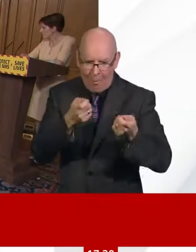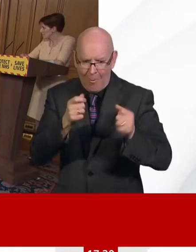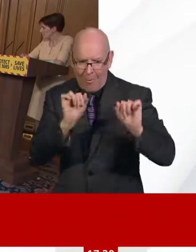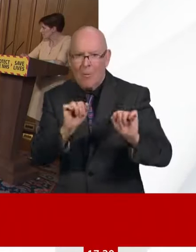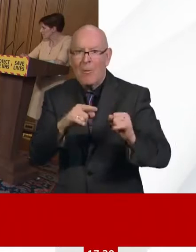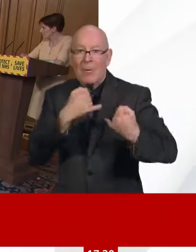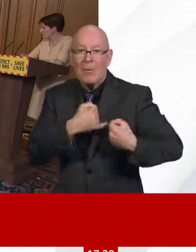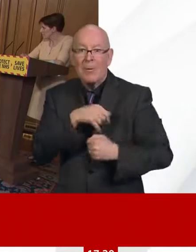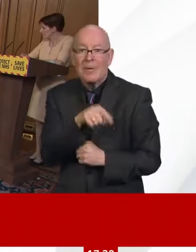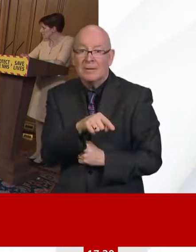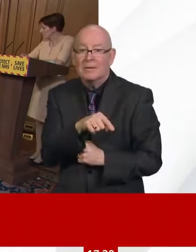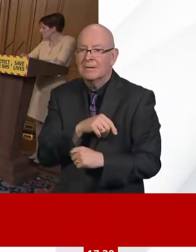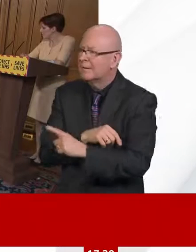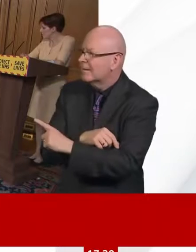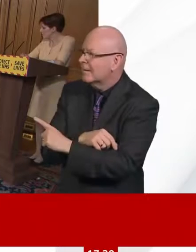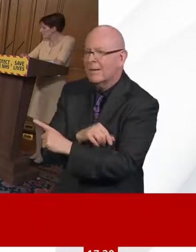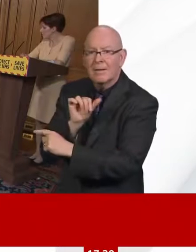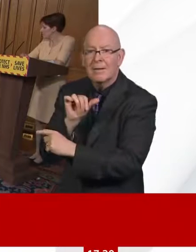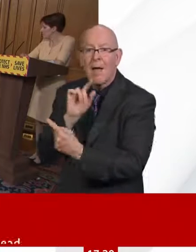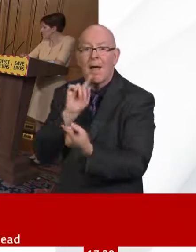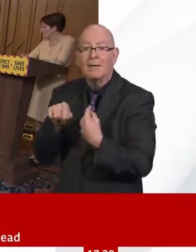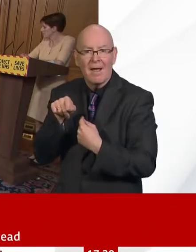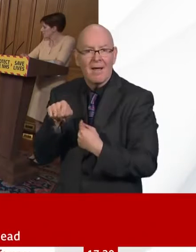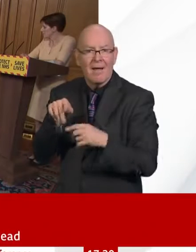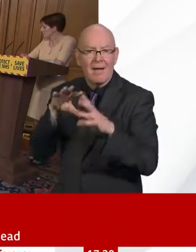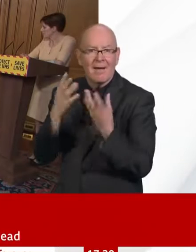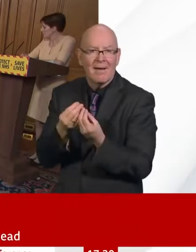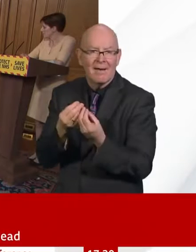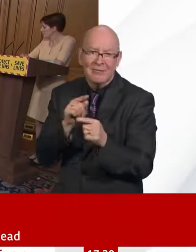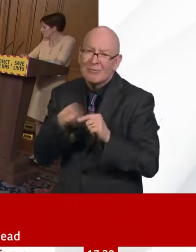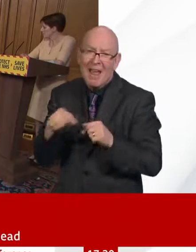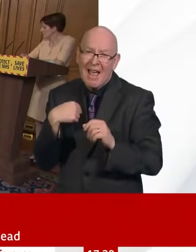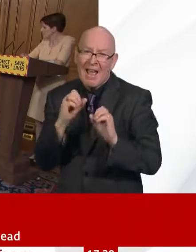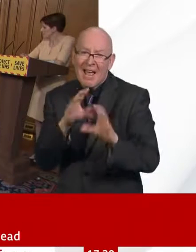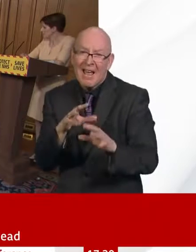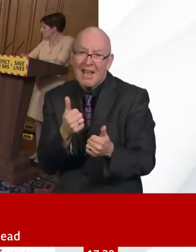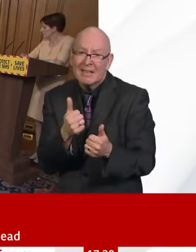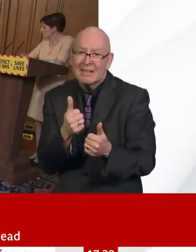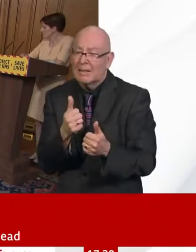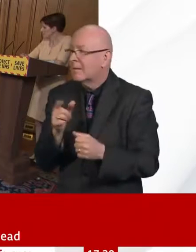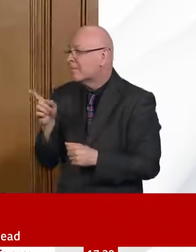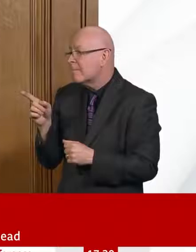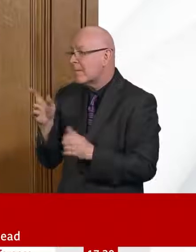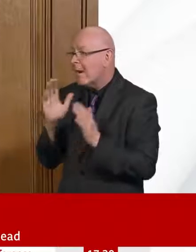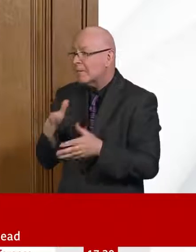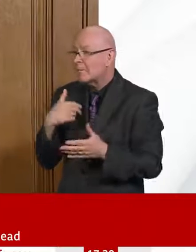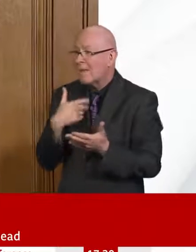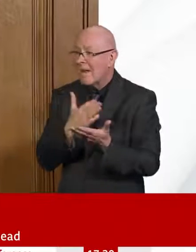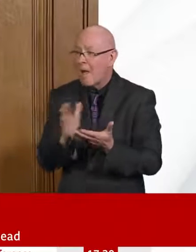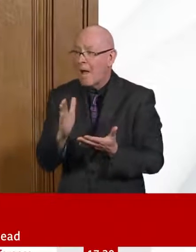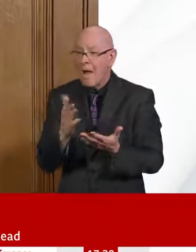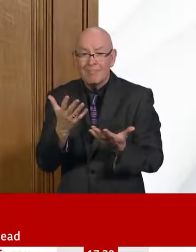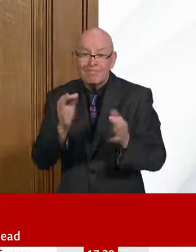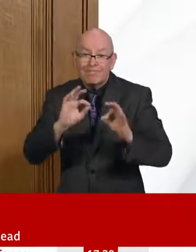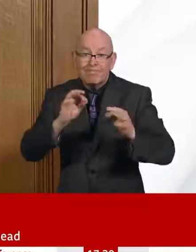the data is being looked at at the moment, and I think you specifically asked about the R number, which is infection rate, and the data is not clear enough